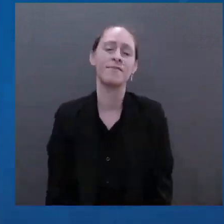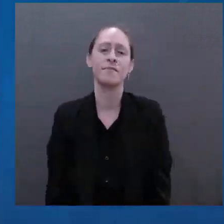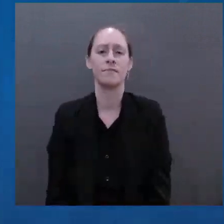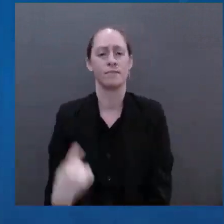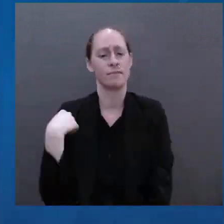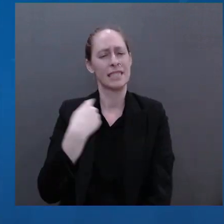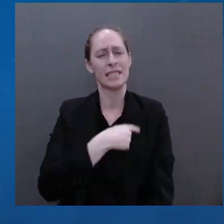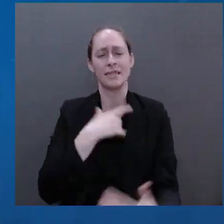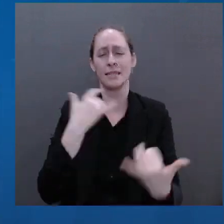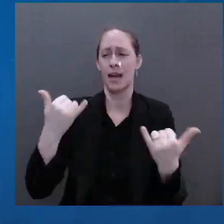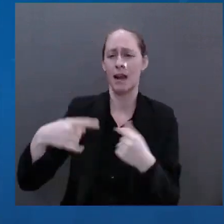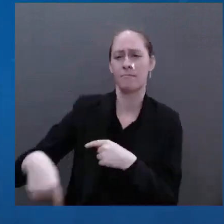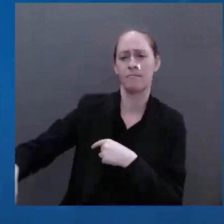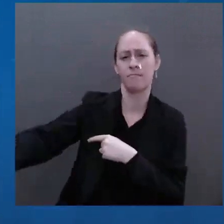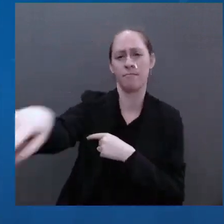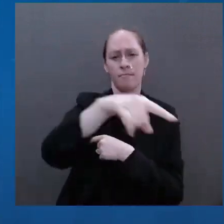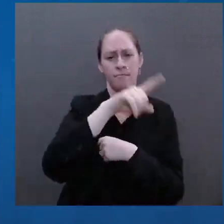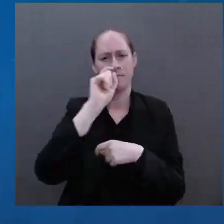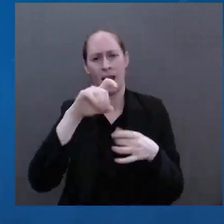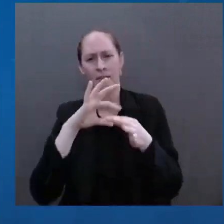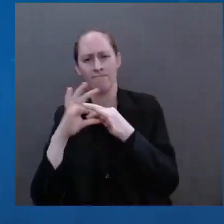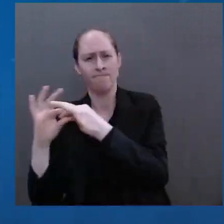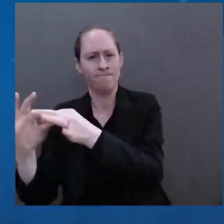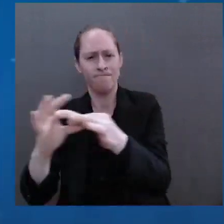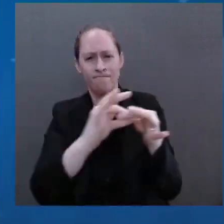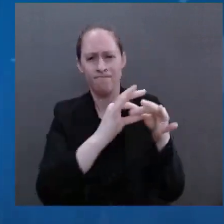Today, let us have that faith again.